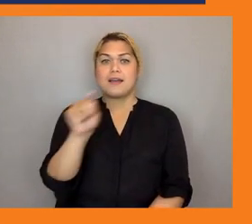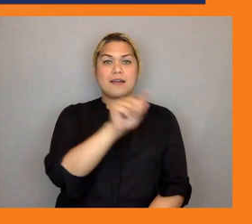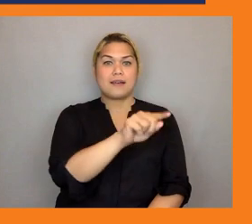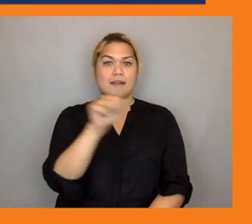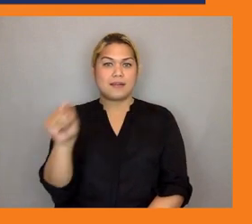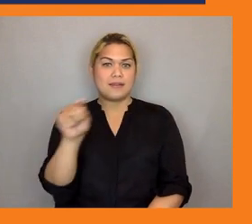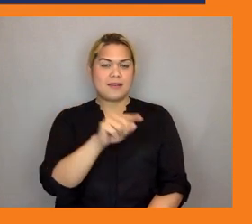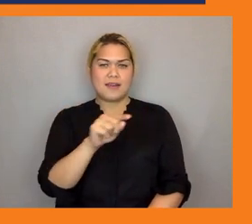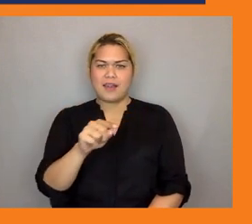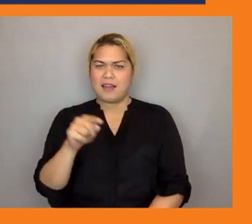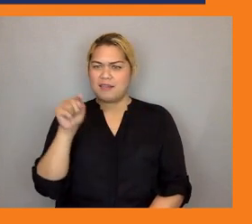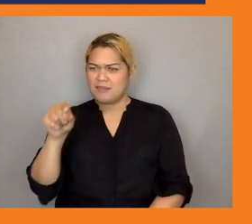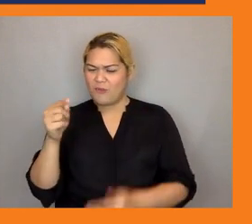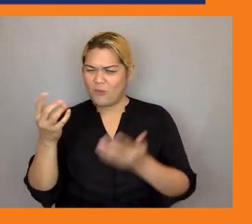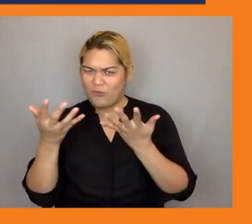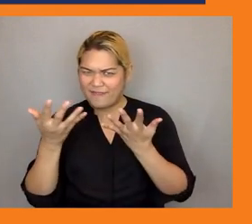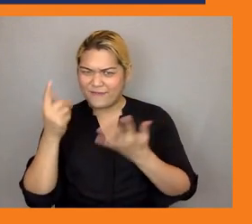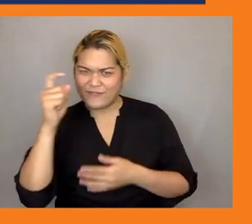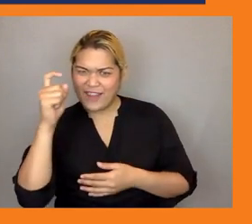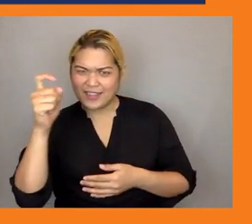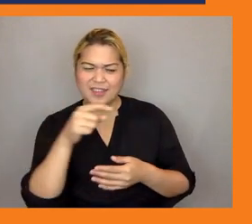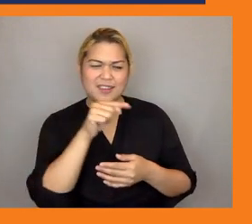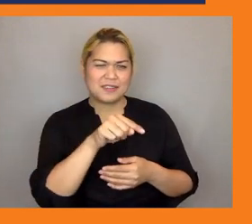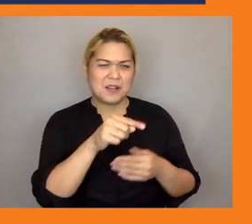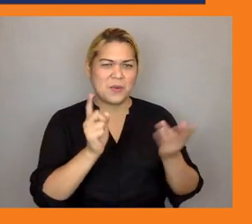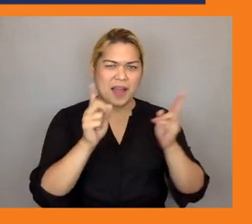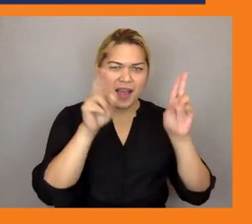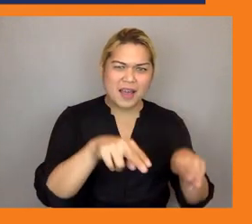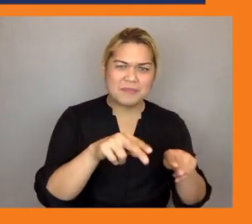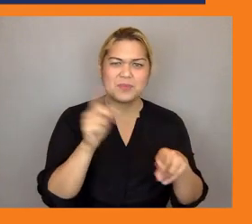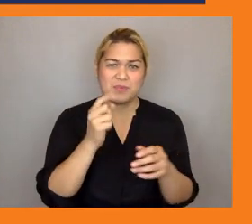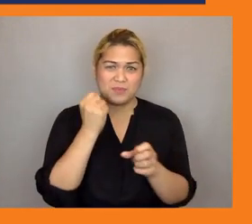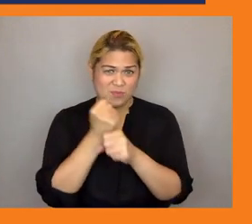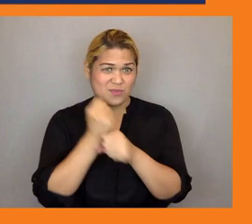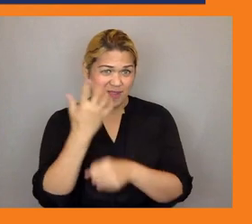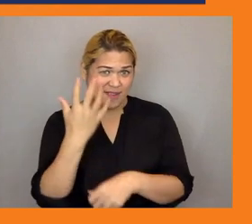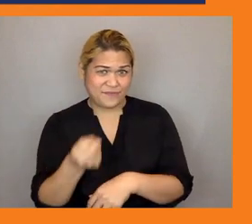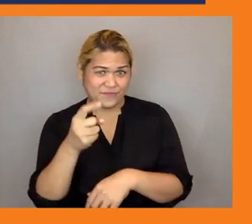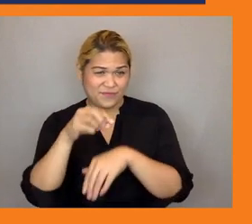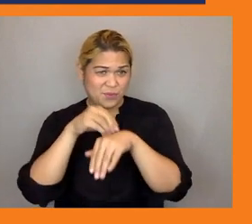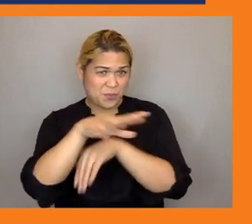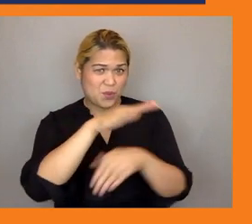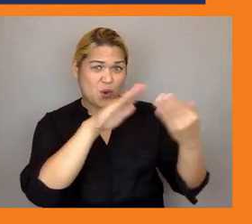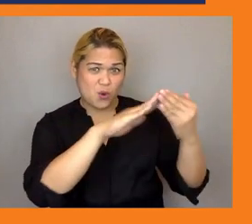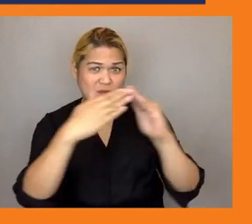lost jobs if you're going to have impacts on communities but it's essential at the same time that we look at the longer term things so